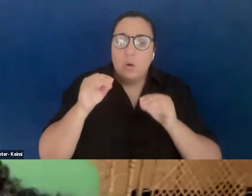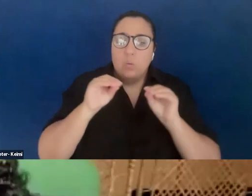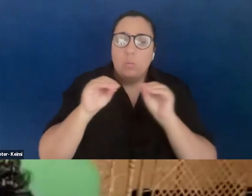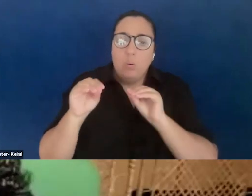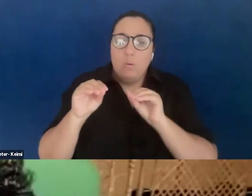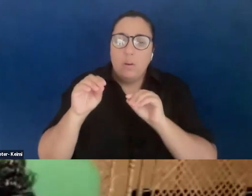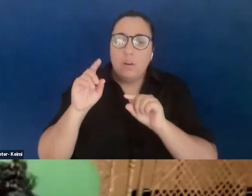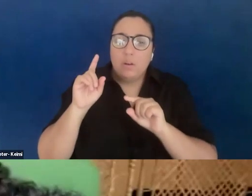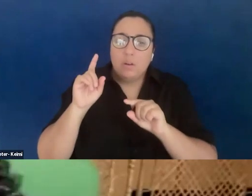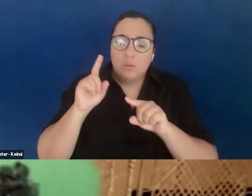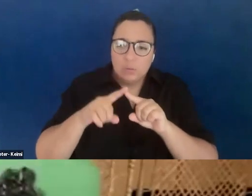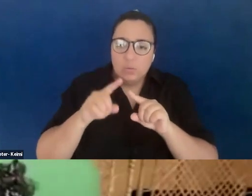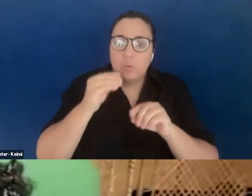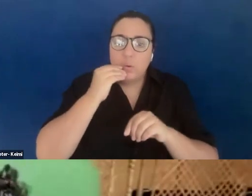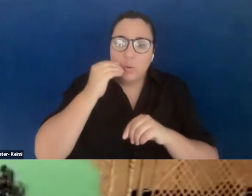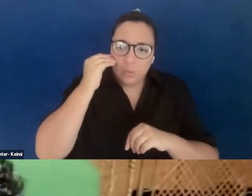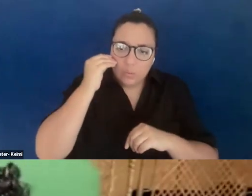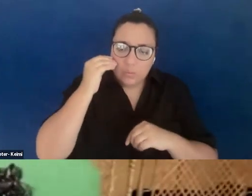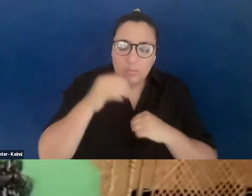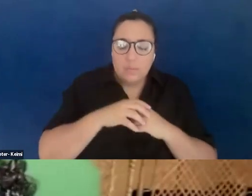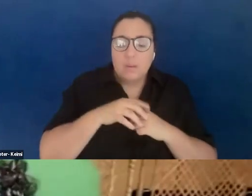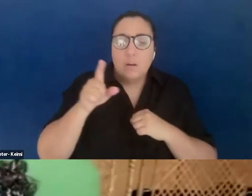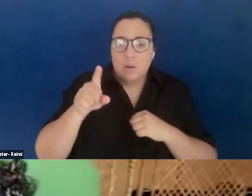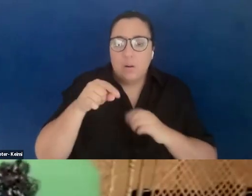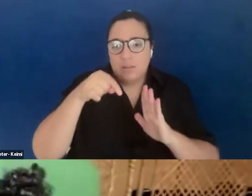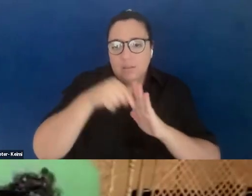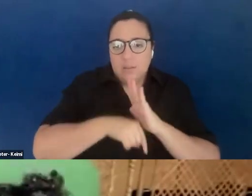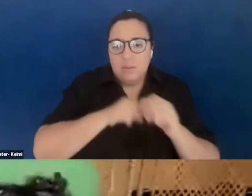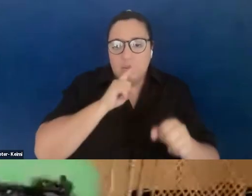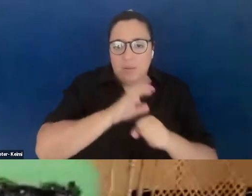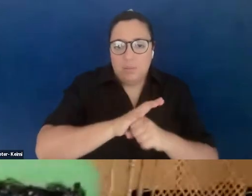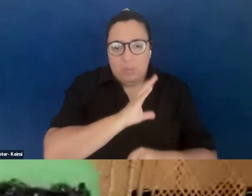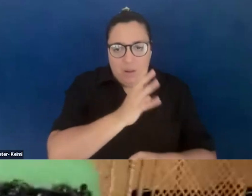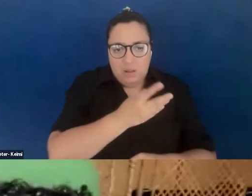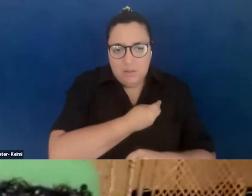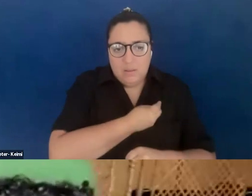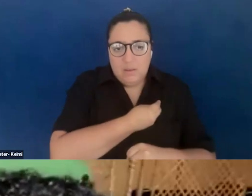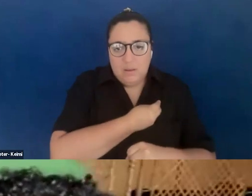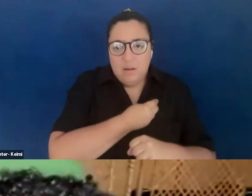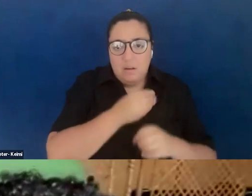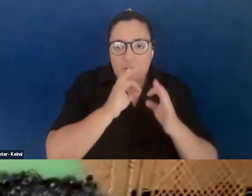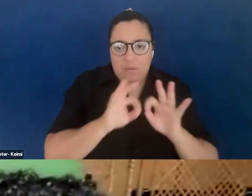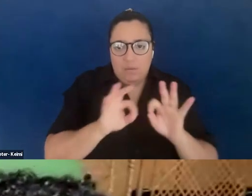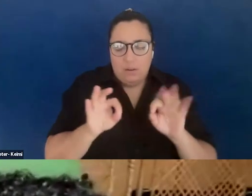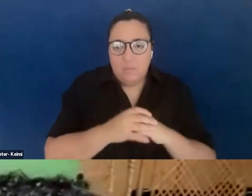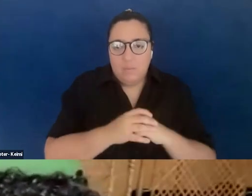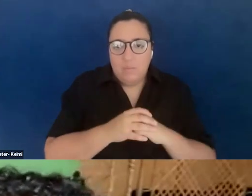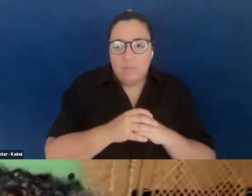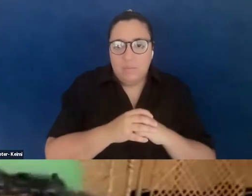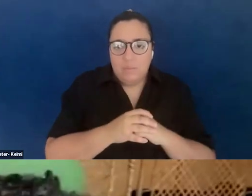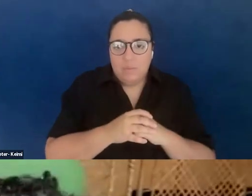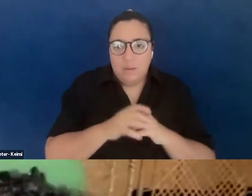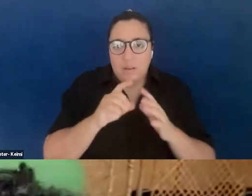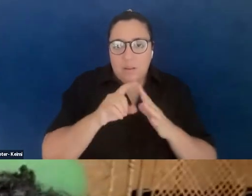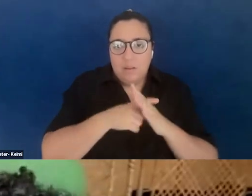obviously, you know, June Jordan's deep commitment to Palestinian freedom, um, and it starts with an epigraph